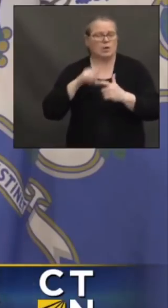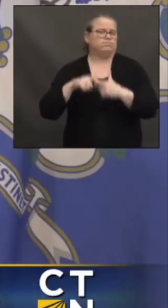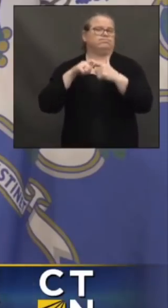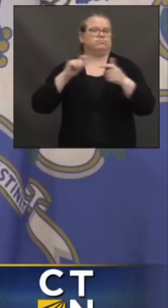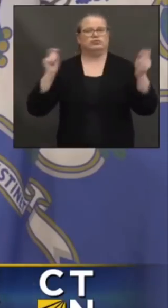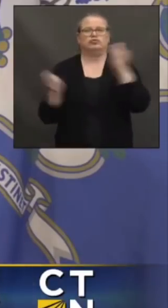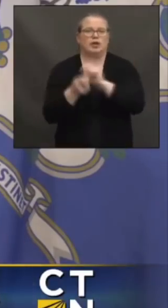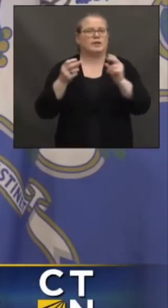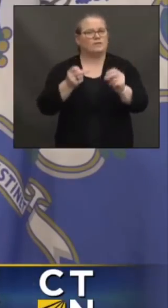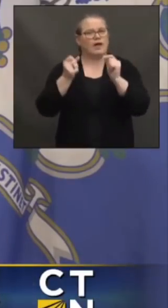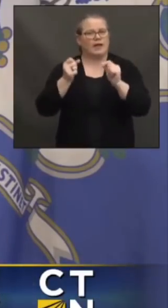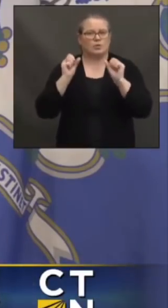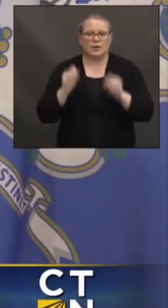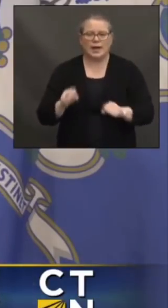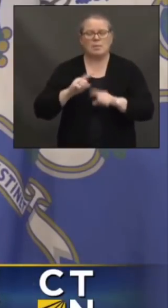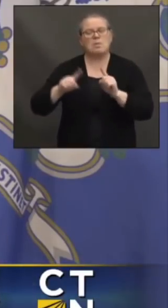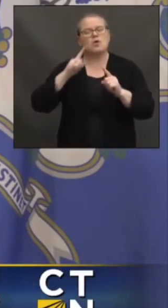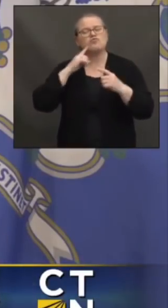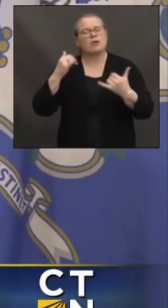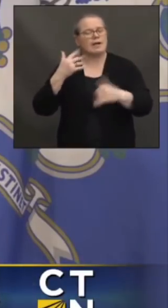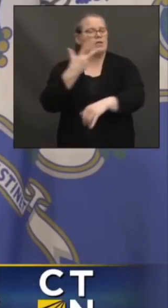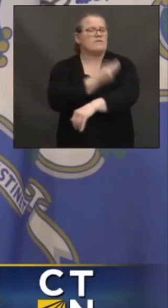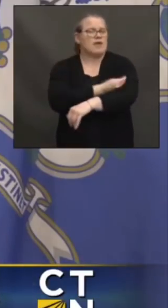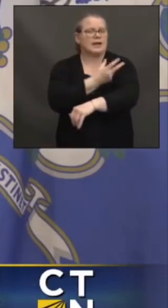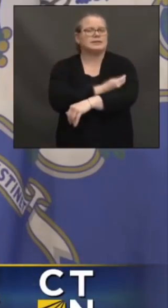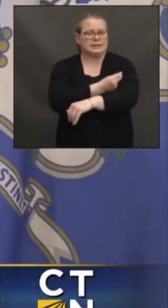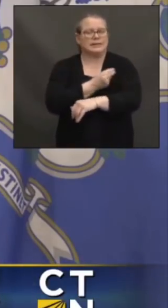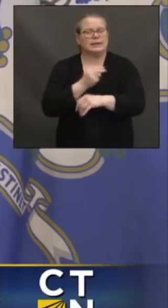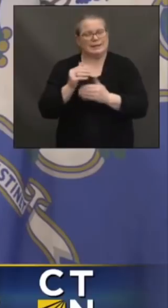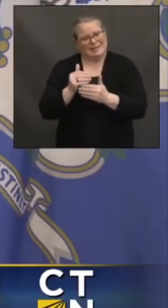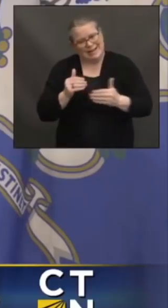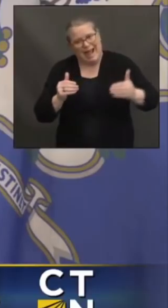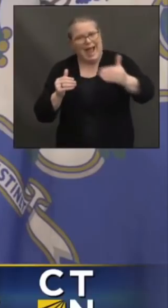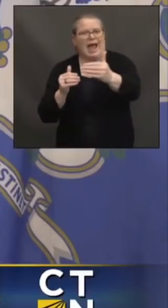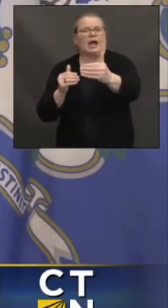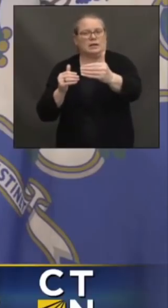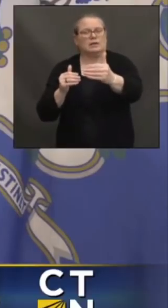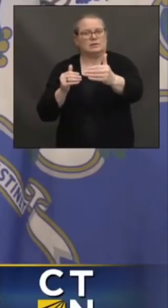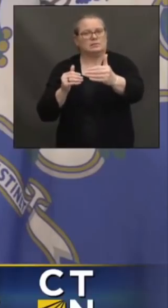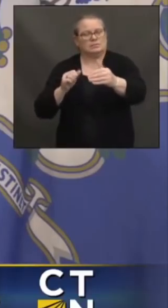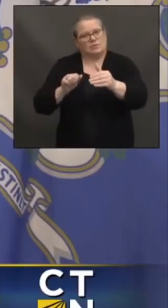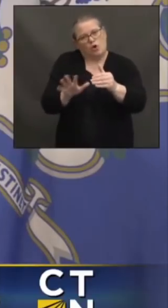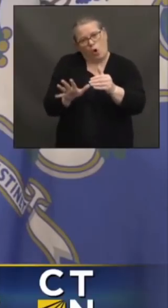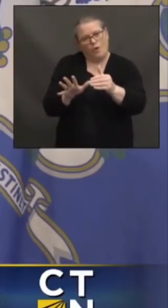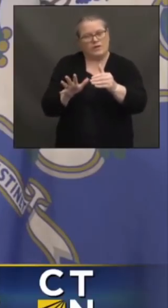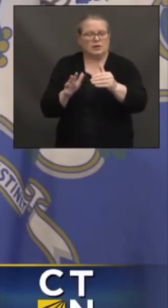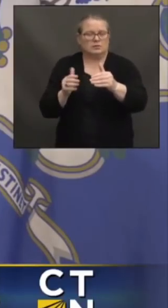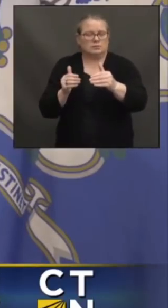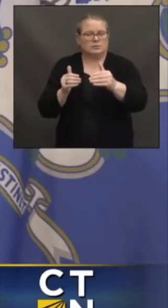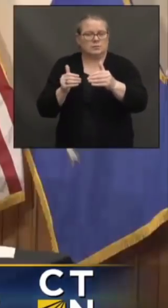ahead of the variant, and that's slowing its increase. And by the way, the vaccine works against the variant.